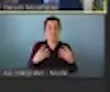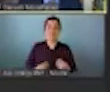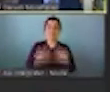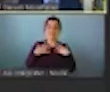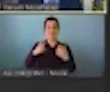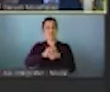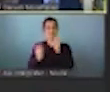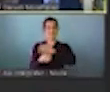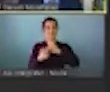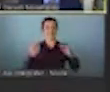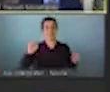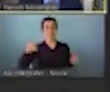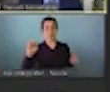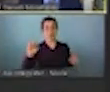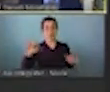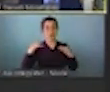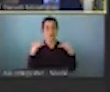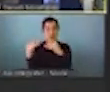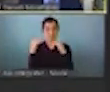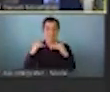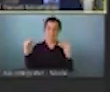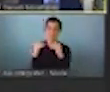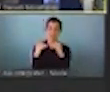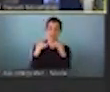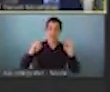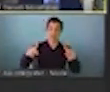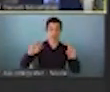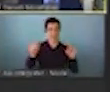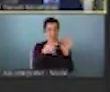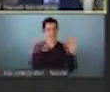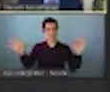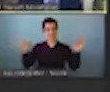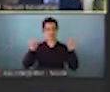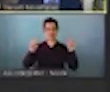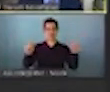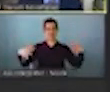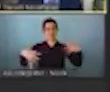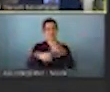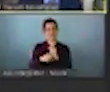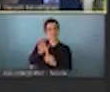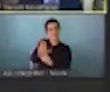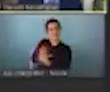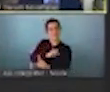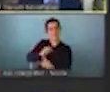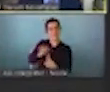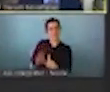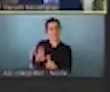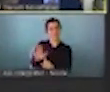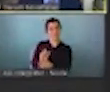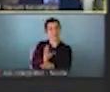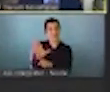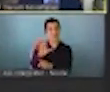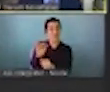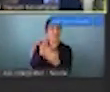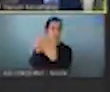social justice, fairness, and opportunity. That very simple sentence captures Senator Tom Harkin's career and approach to